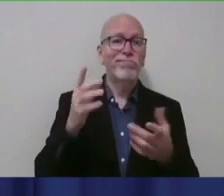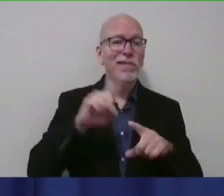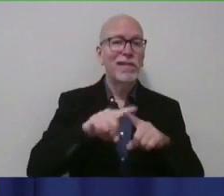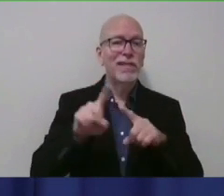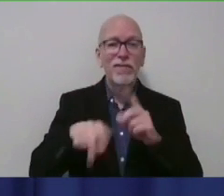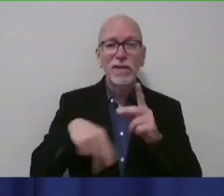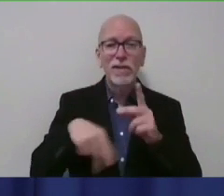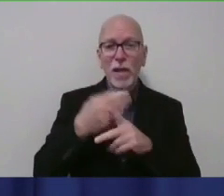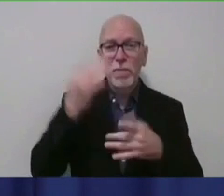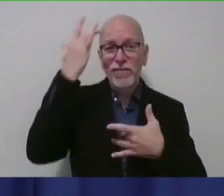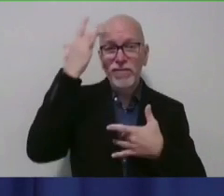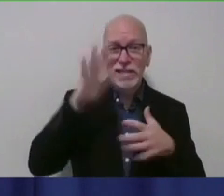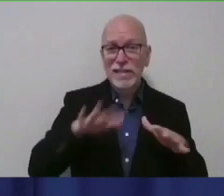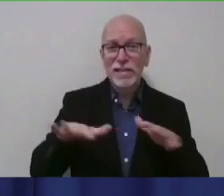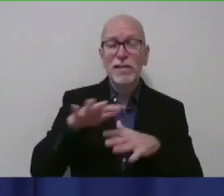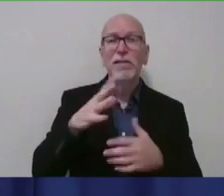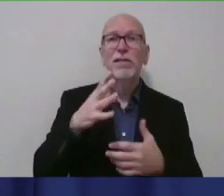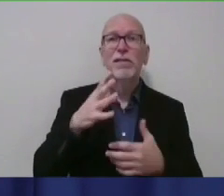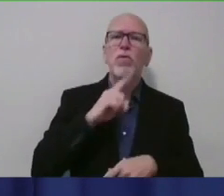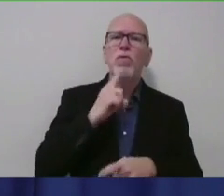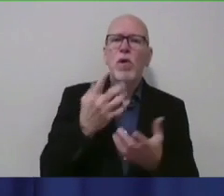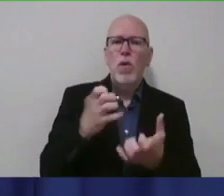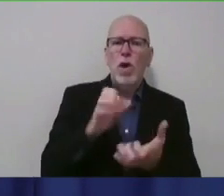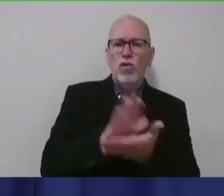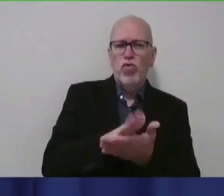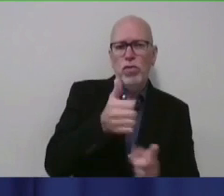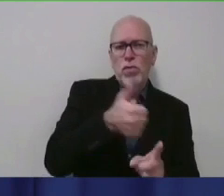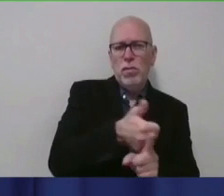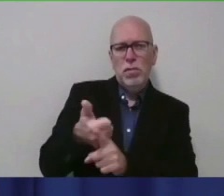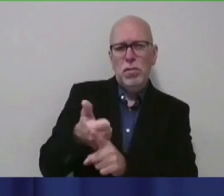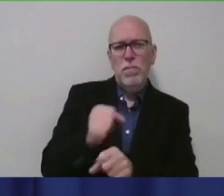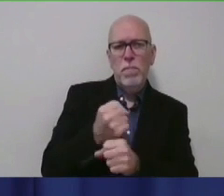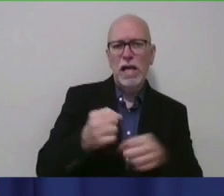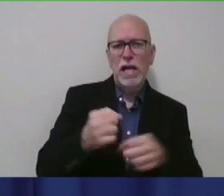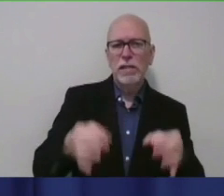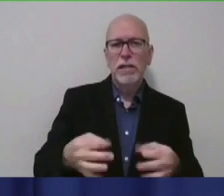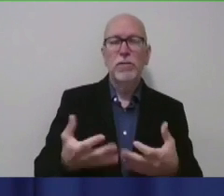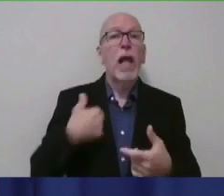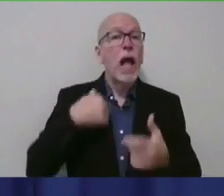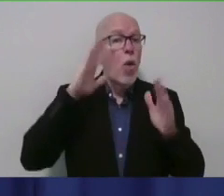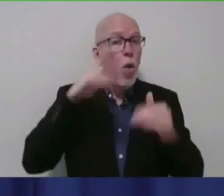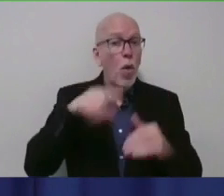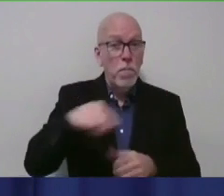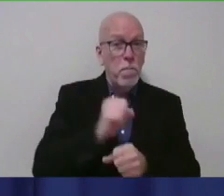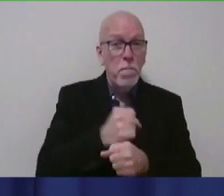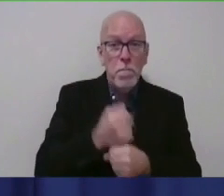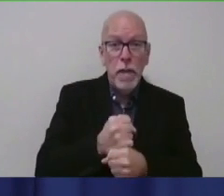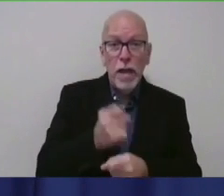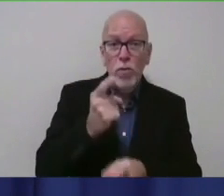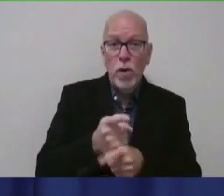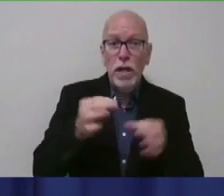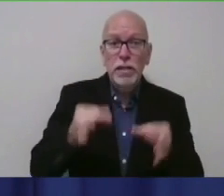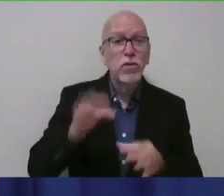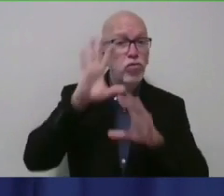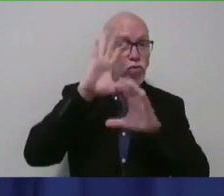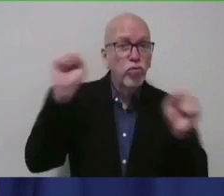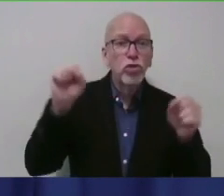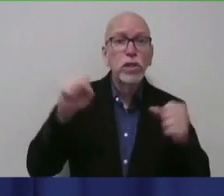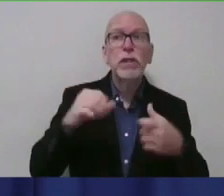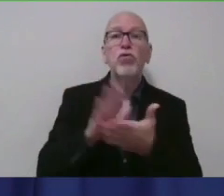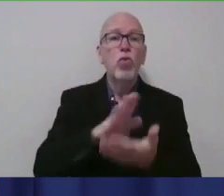that's present and in each individual's decisions, I hope that they make those decisions, the superintendents and the school boards,